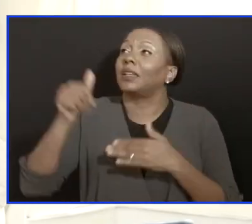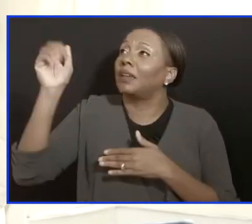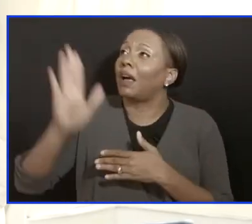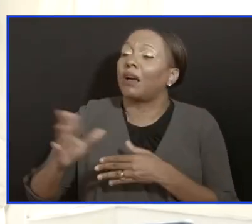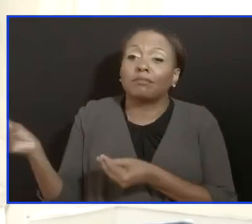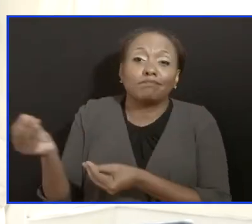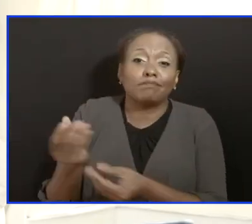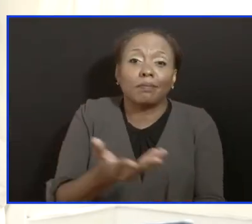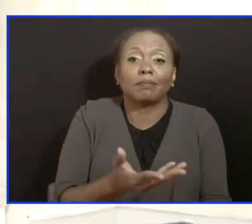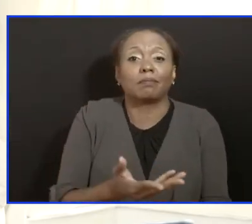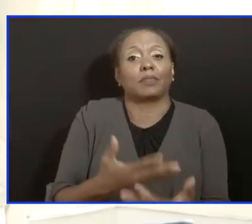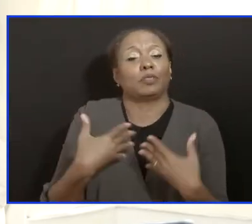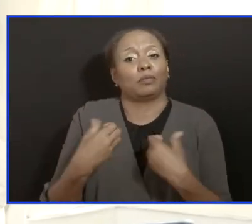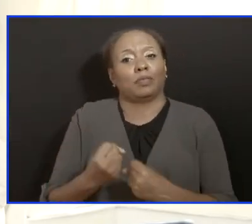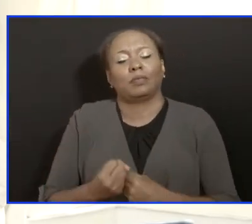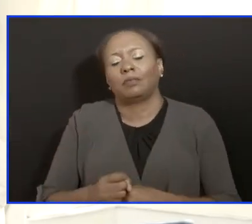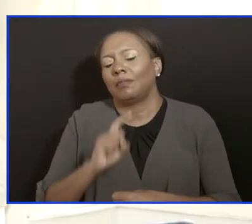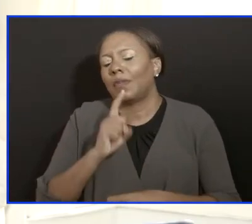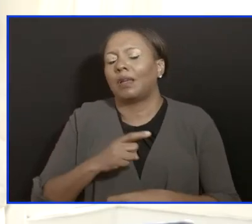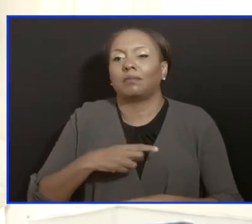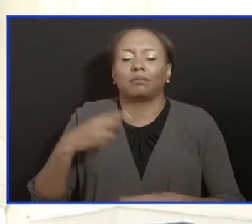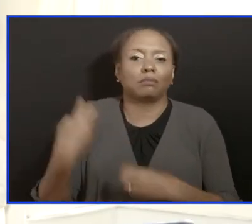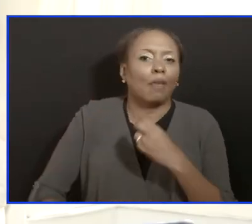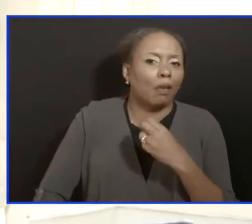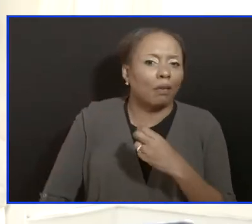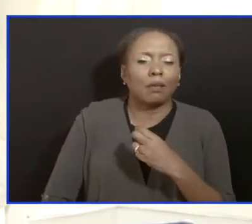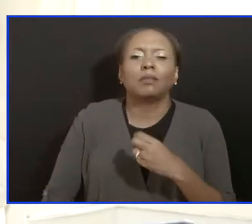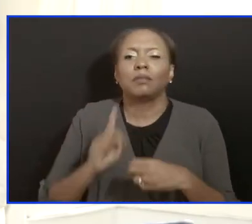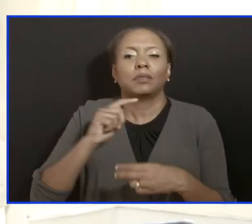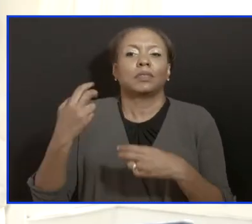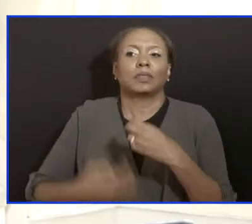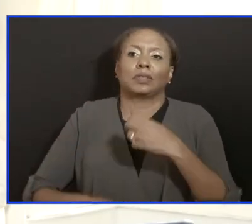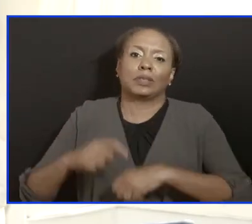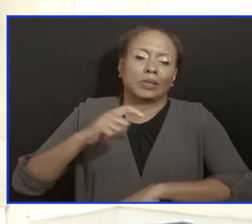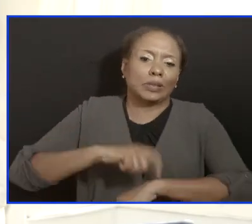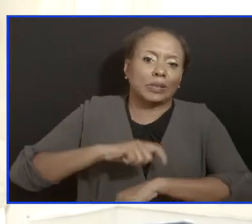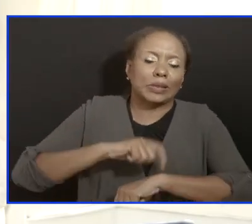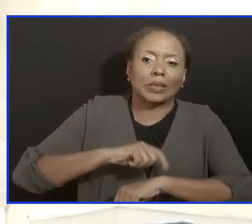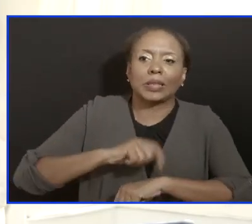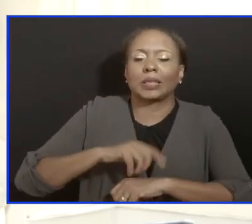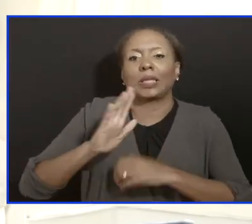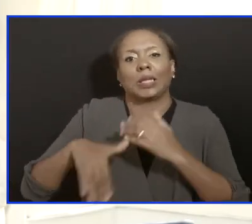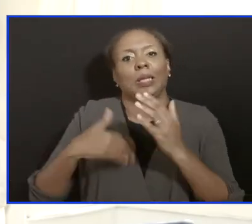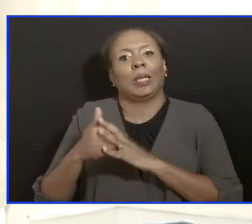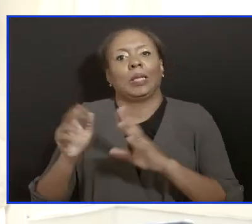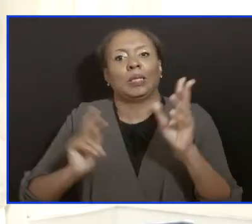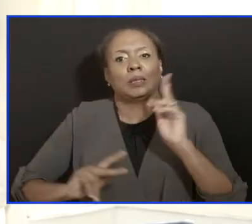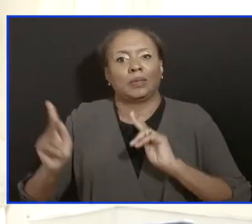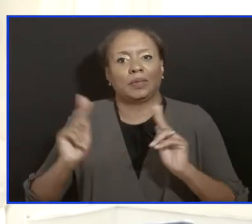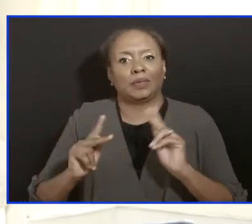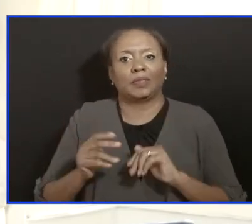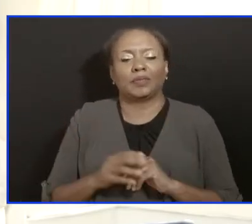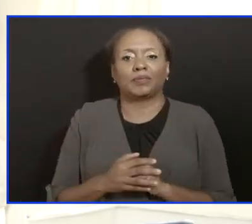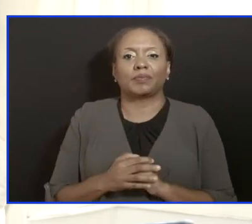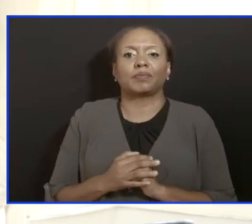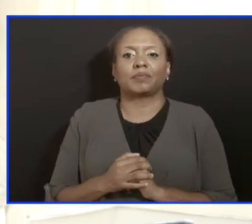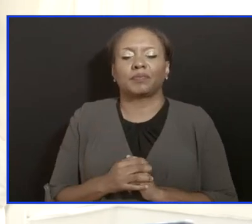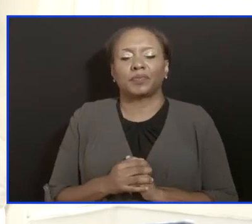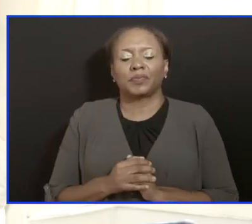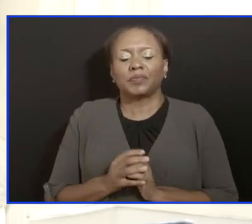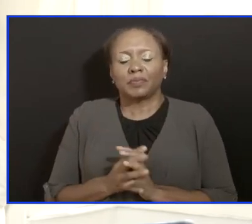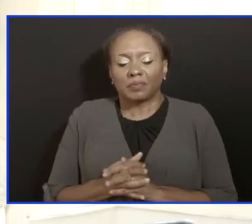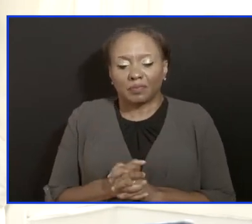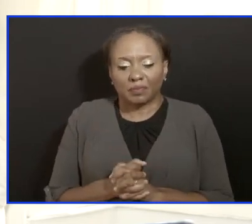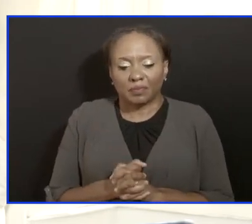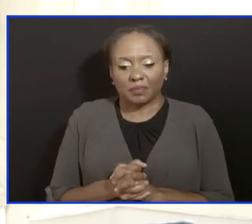It is difficult and certainly has been a difficult time for every single person in country. I just want to also at this point